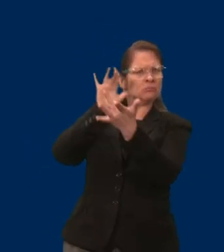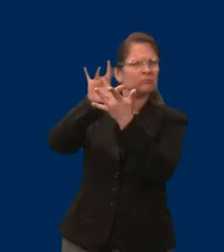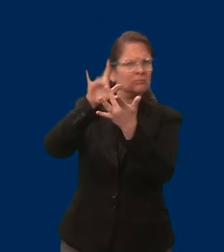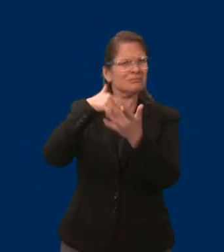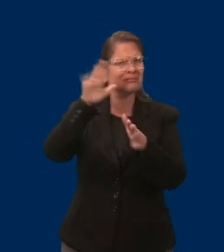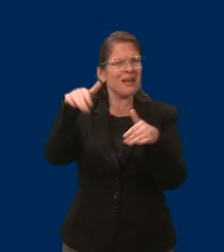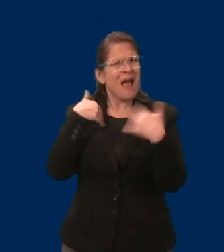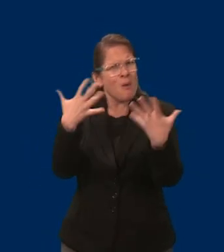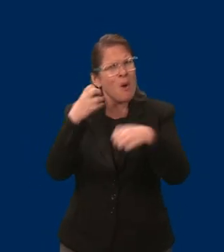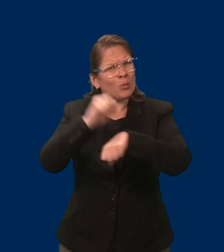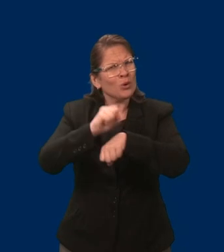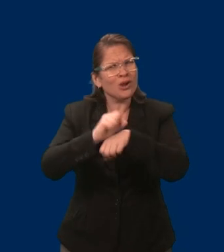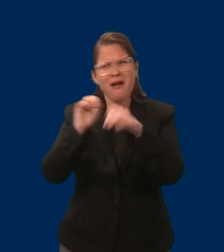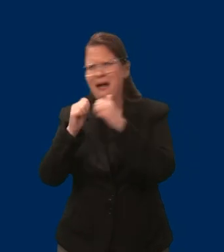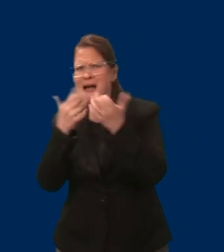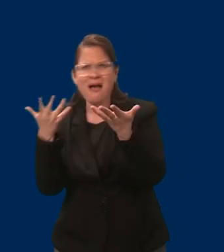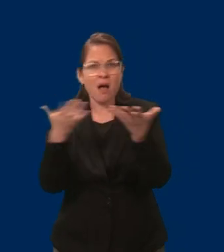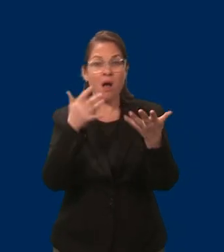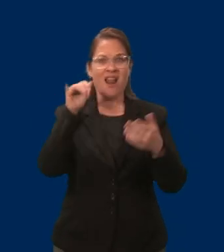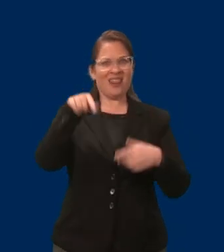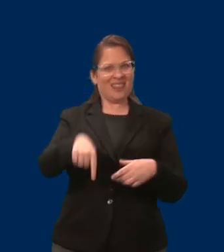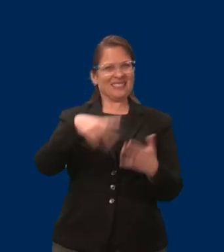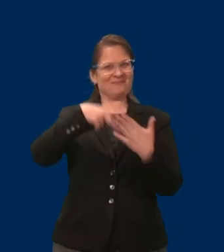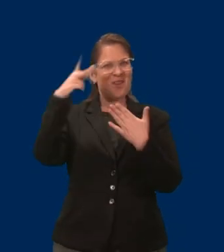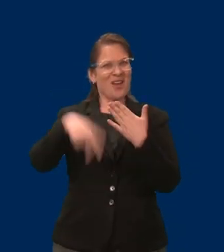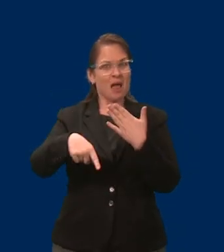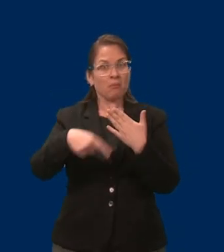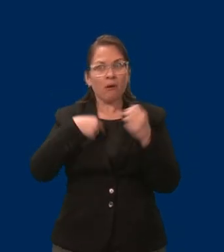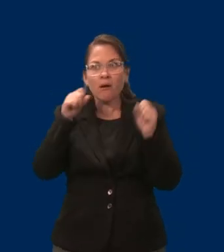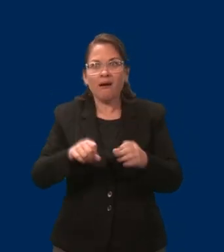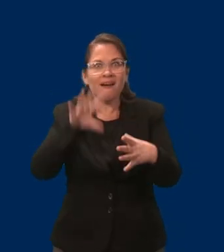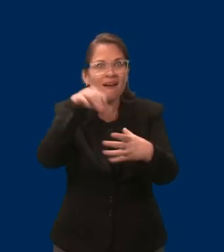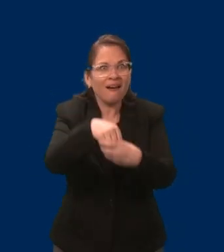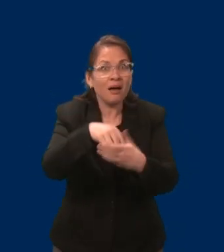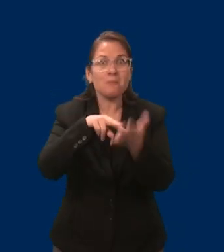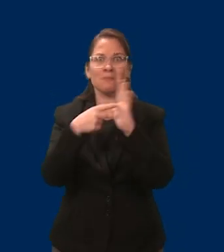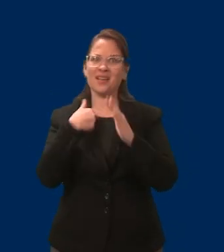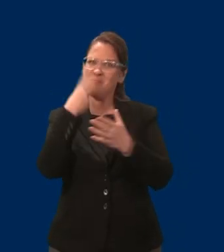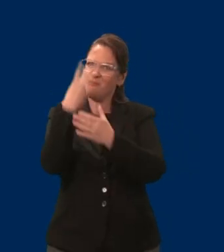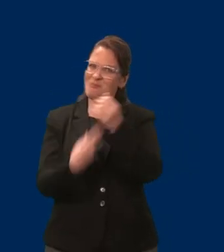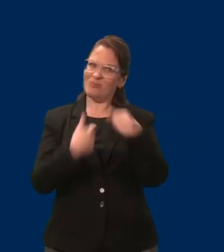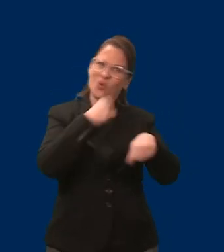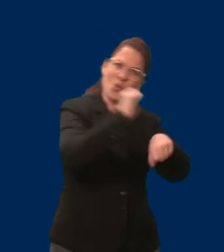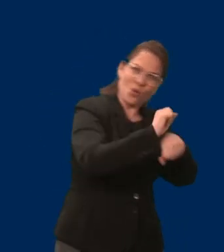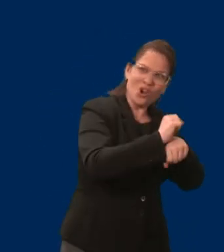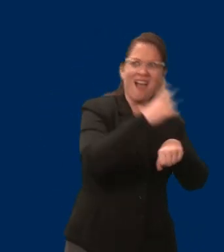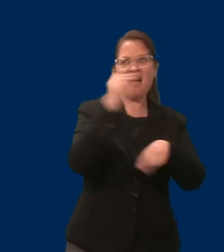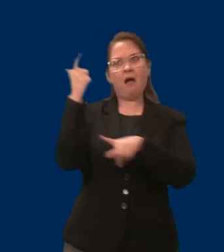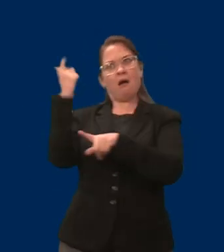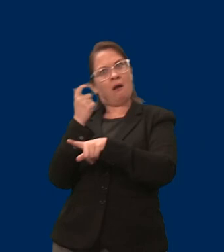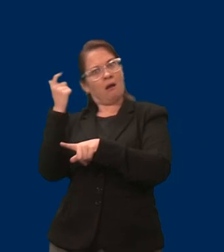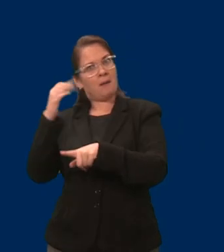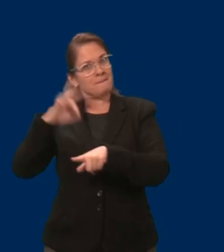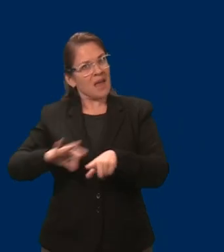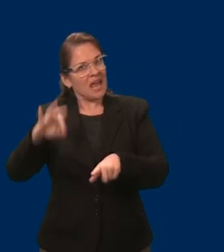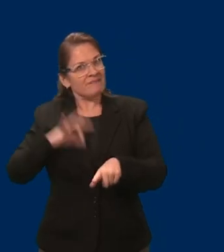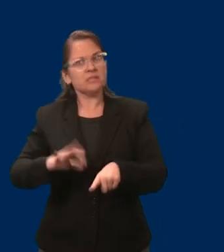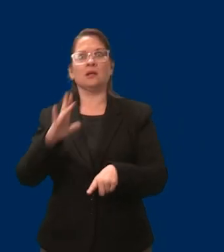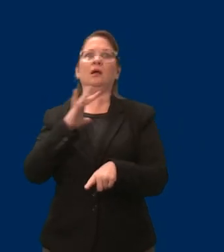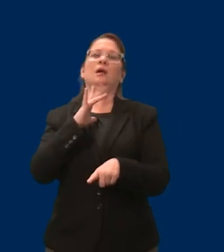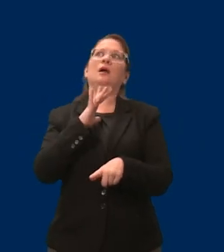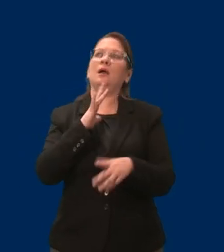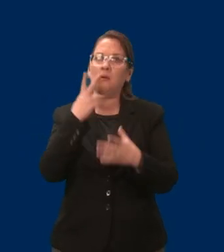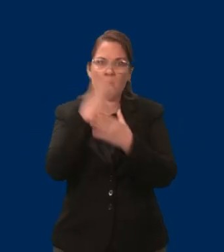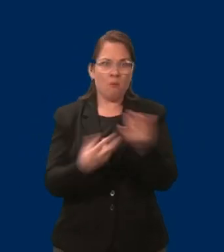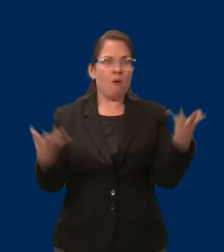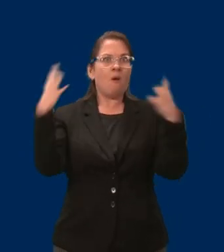and still get the help that I needed. I was informed that I also needed to apply for Medicare, and I was